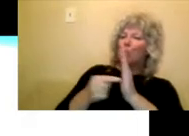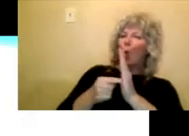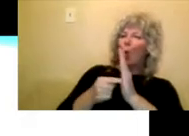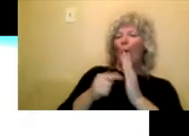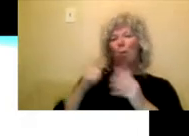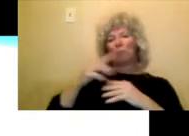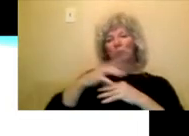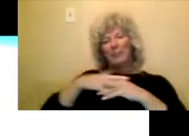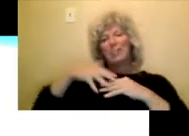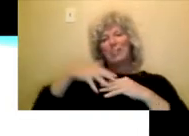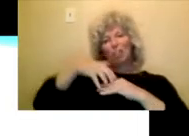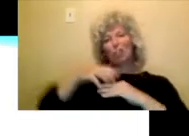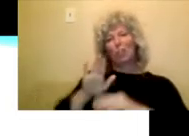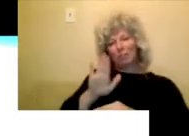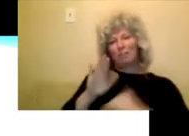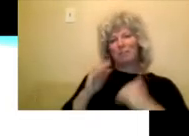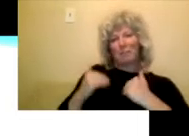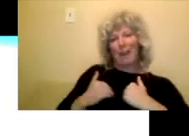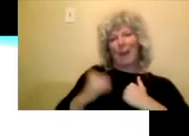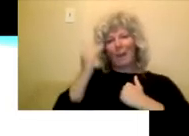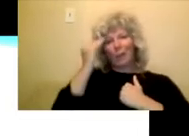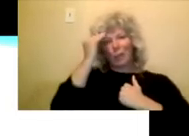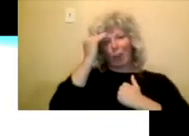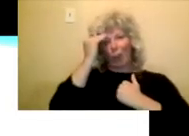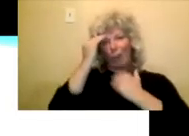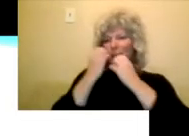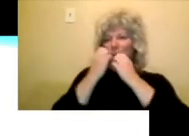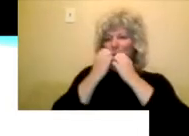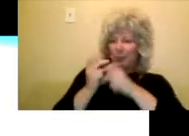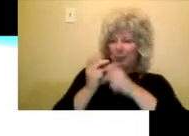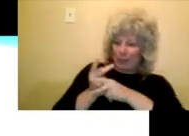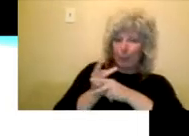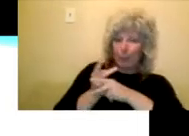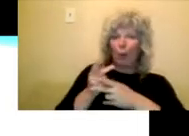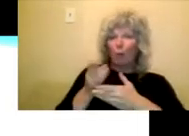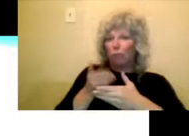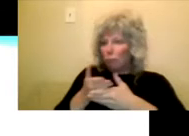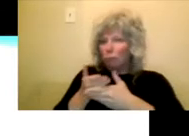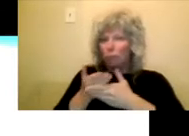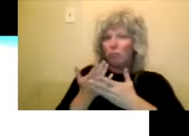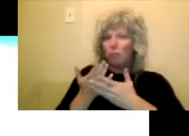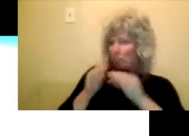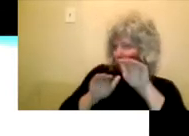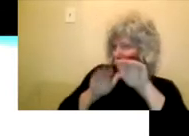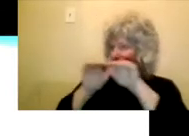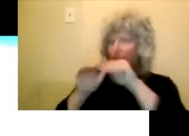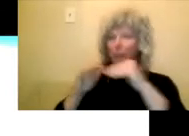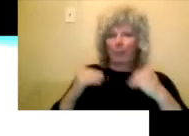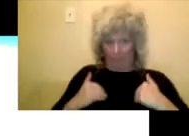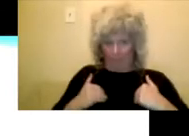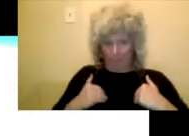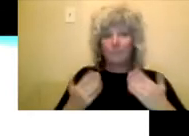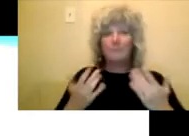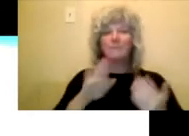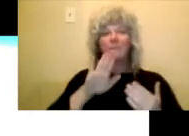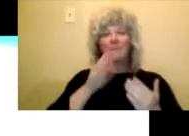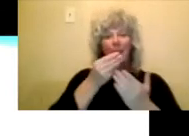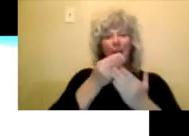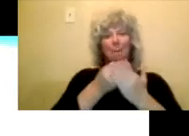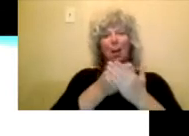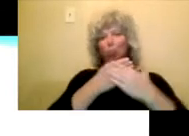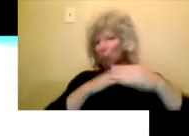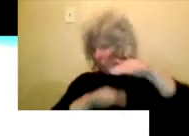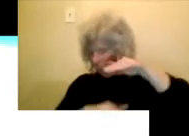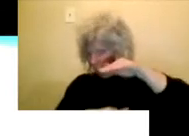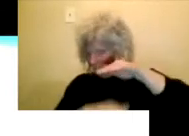you know, accessing archival materials, anything like that. The budget can be up to $3,000